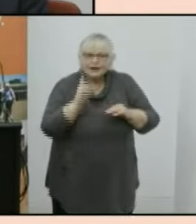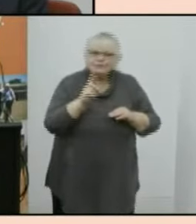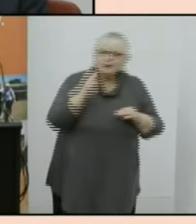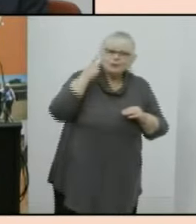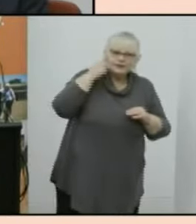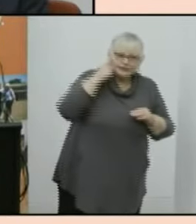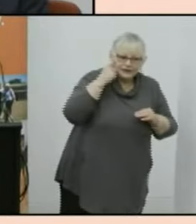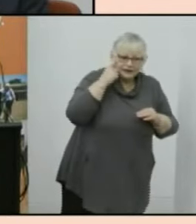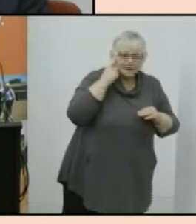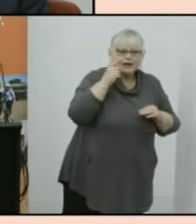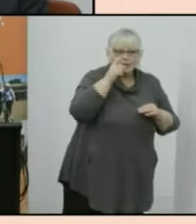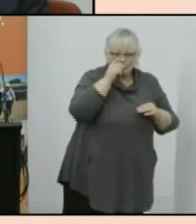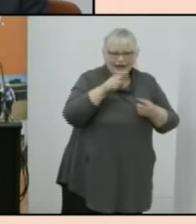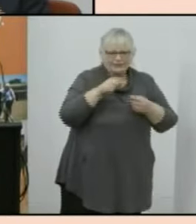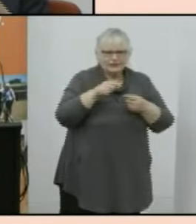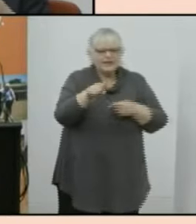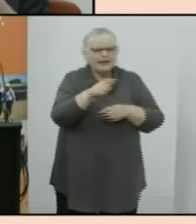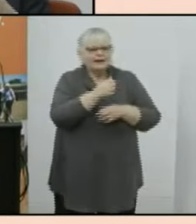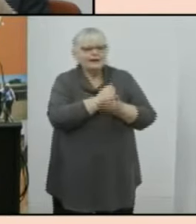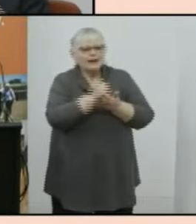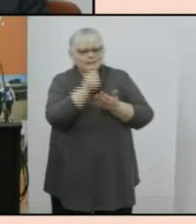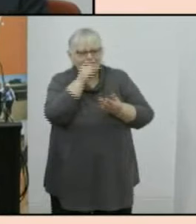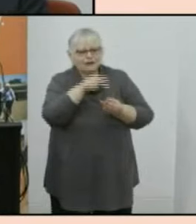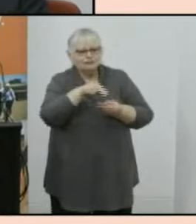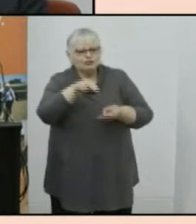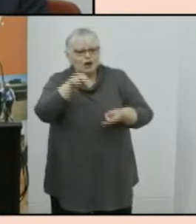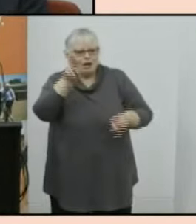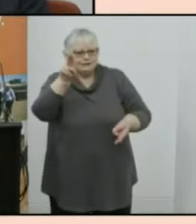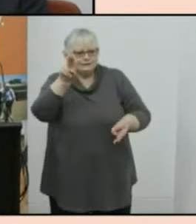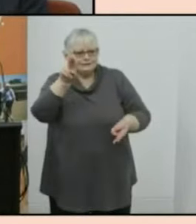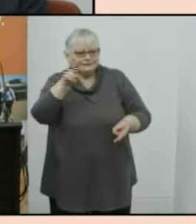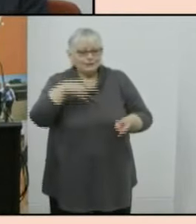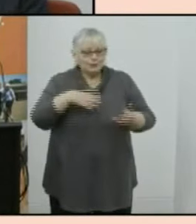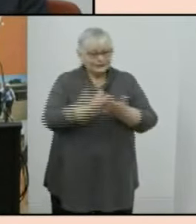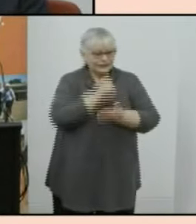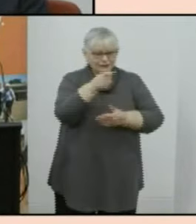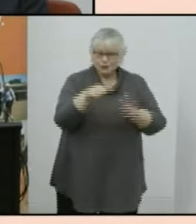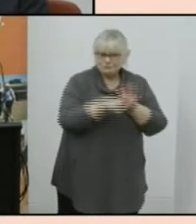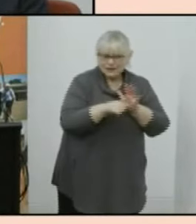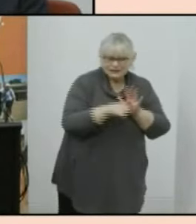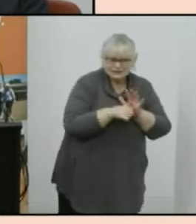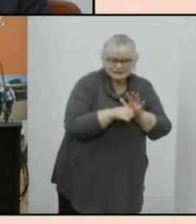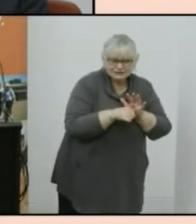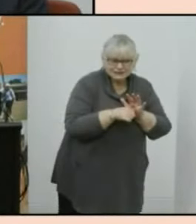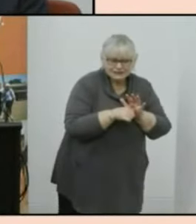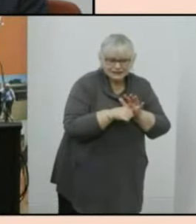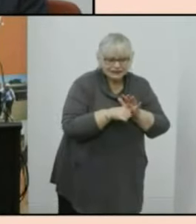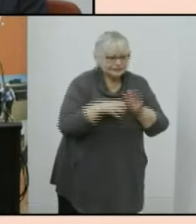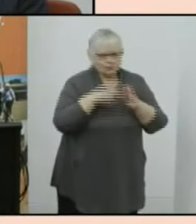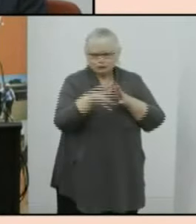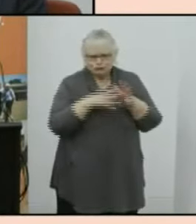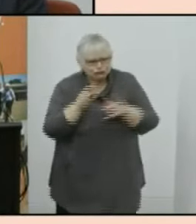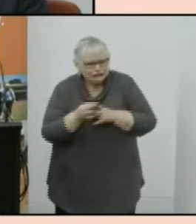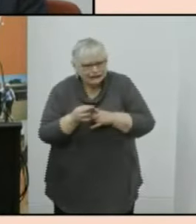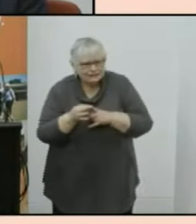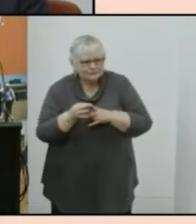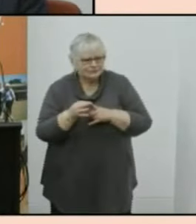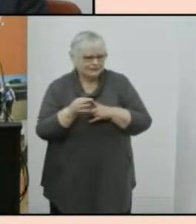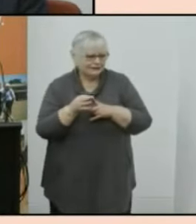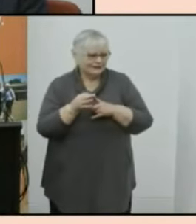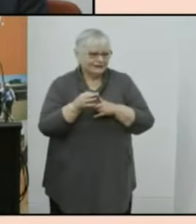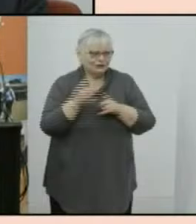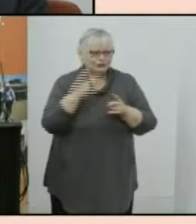that can continue to rise it saves the community money um because uh it's it's cheaper to um